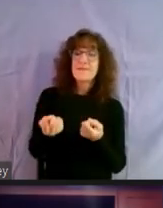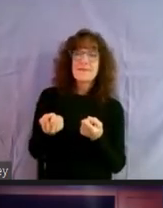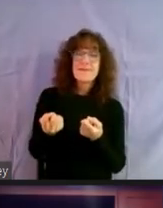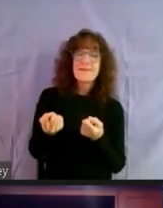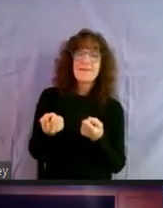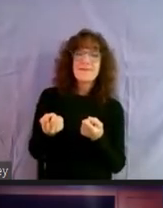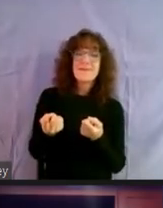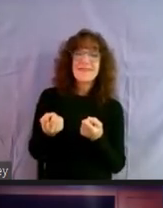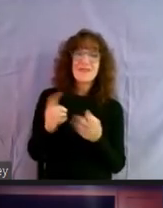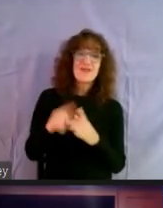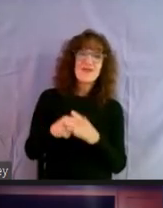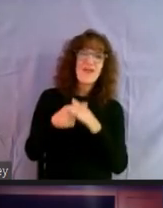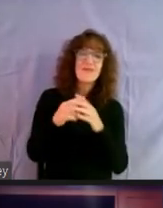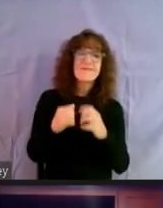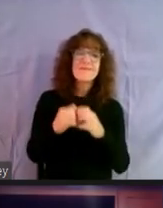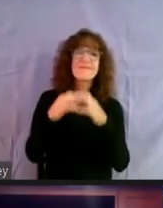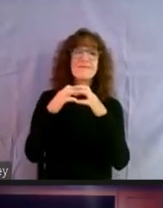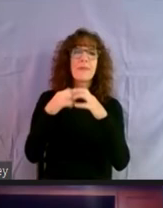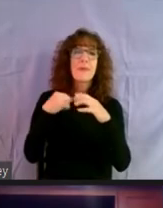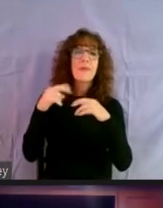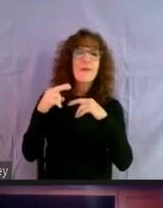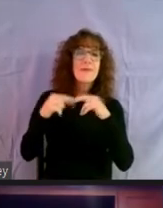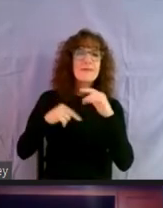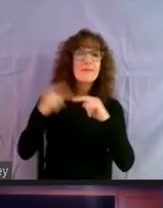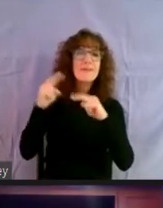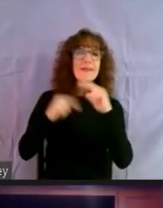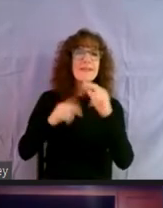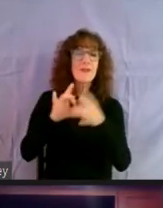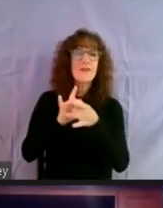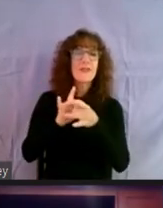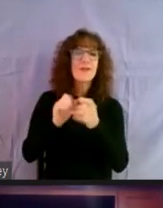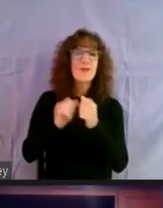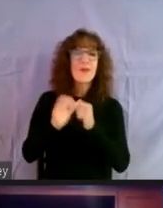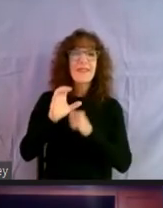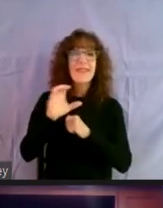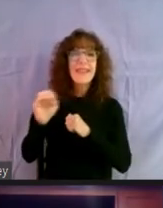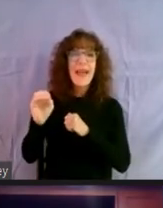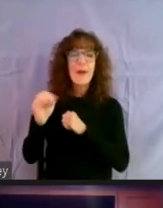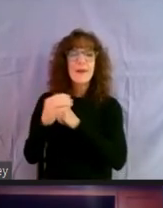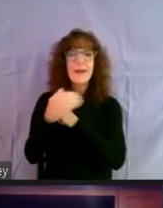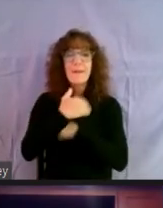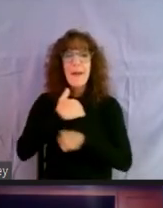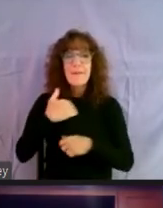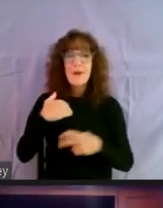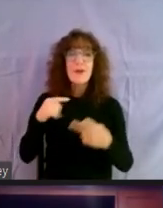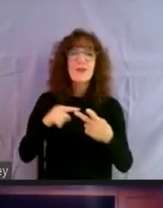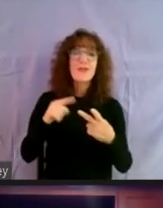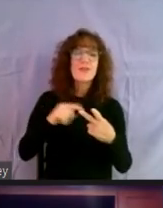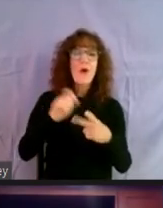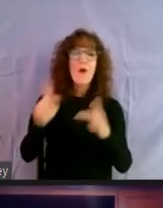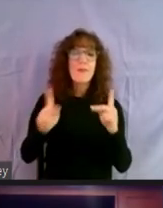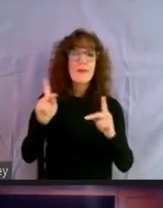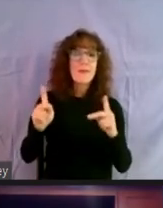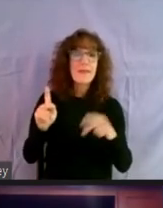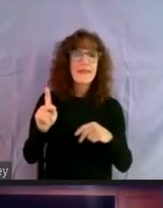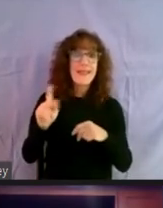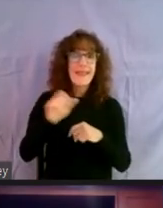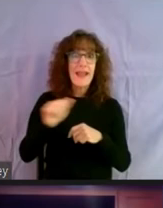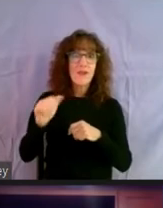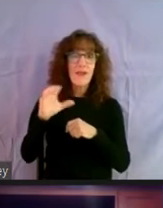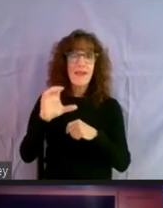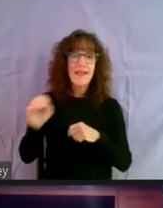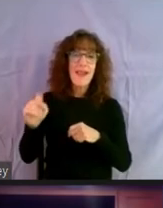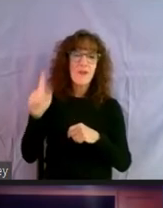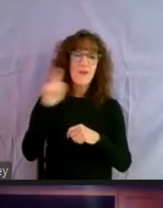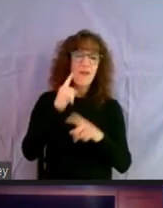our launch. We've been building relationships with county members, county, all people in the county. We, we've heard from over